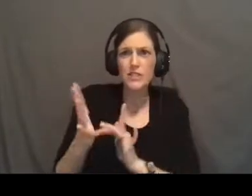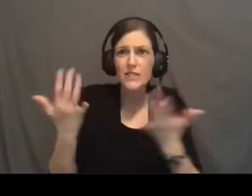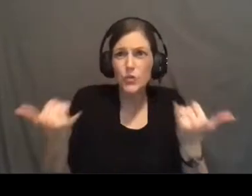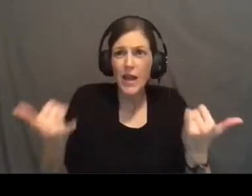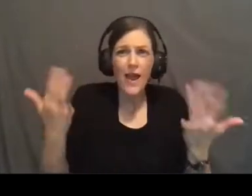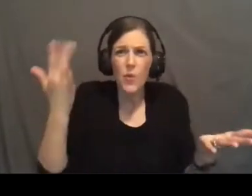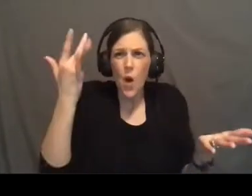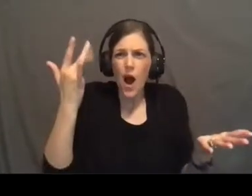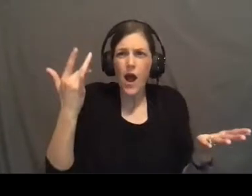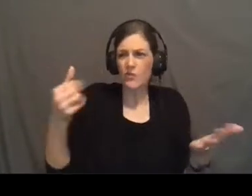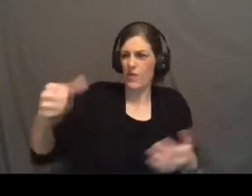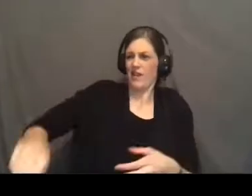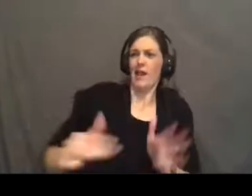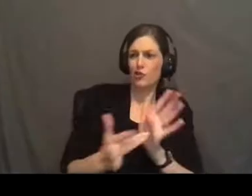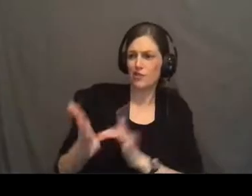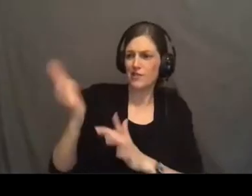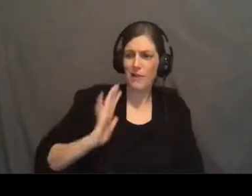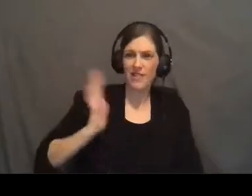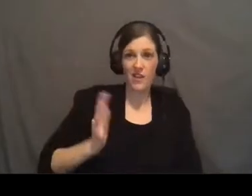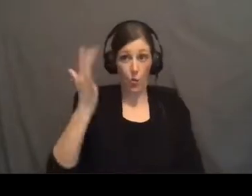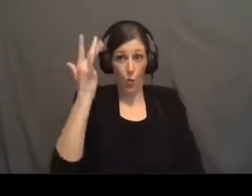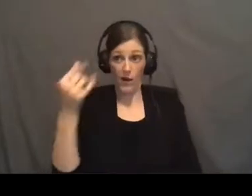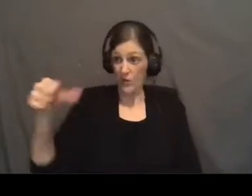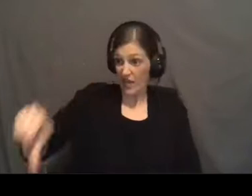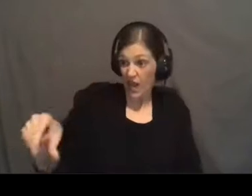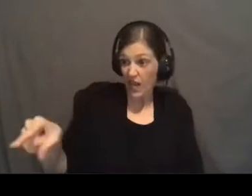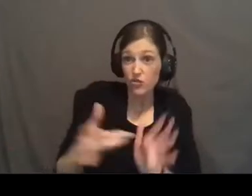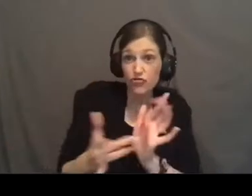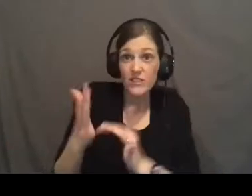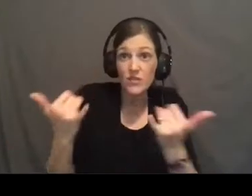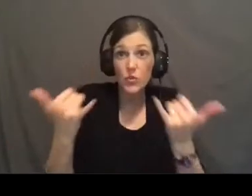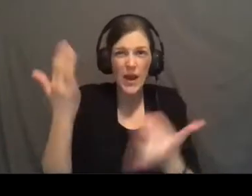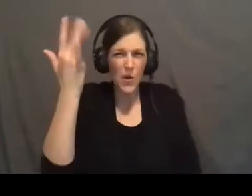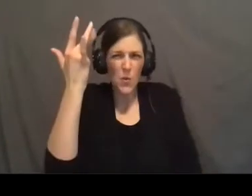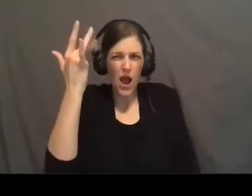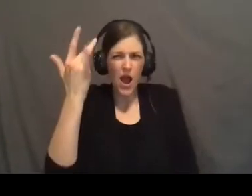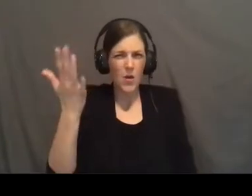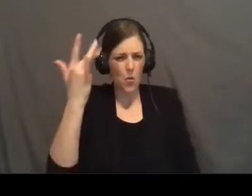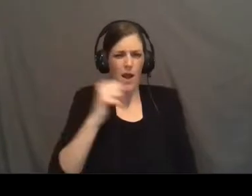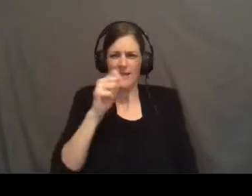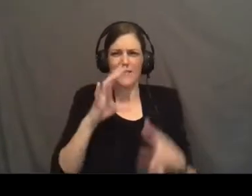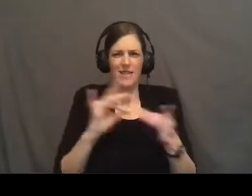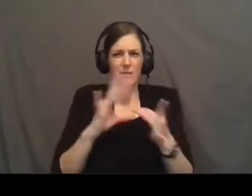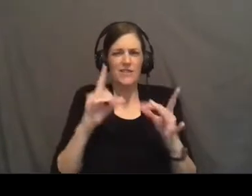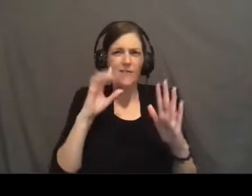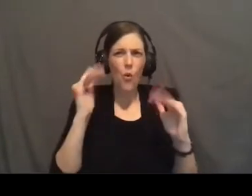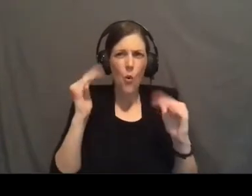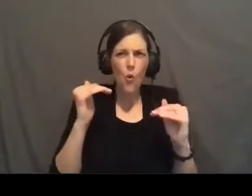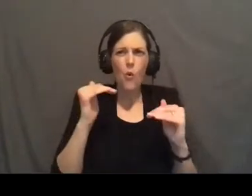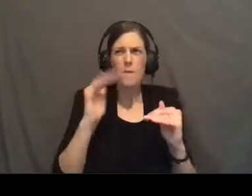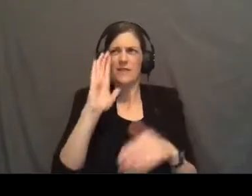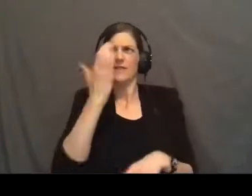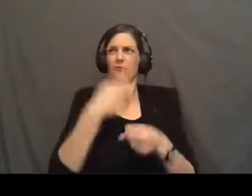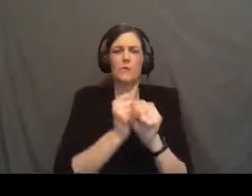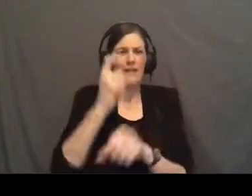Why did they deny Jesus back then? Why do they deny Him today? Why doesn't this message of hope seem to make sense to people